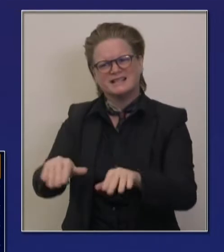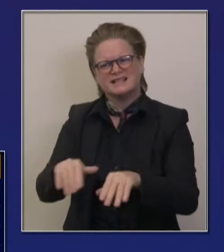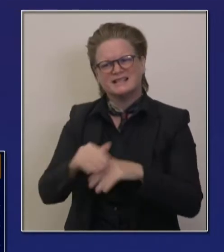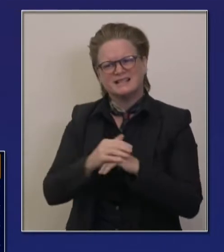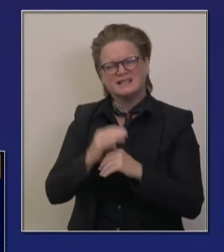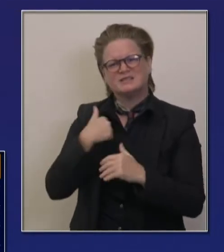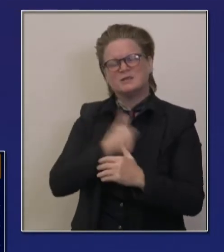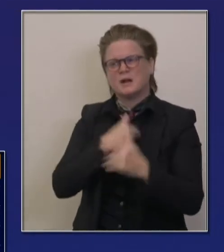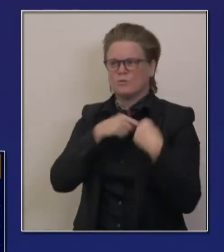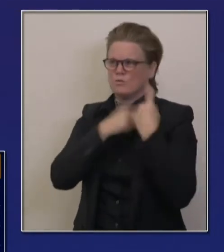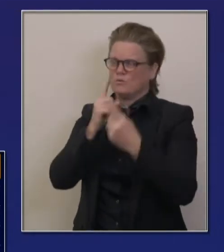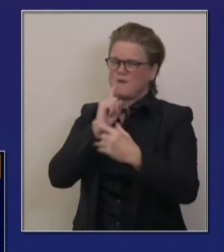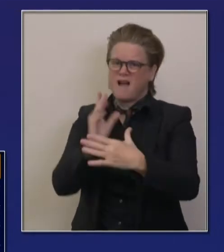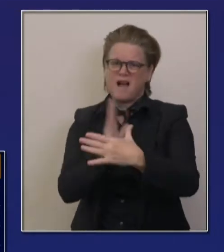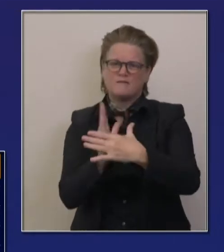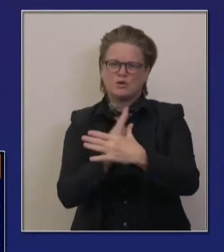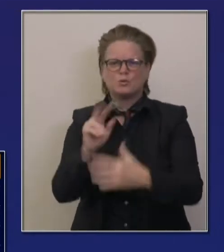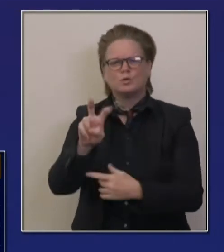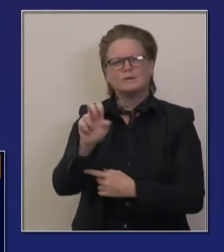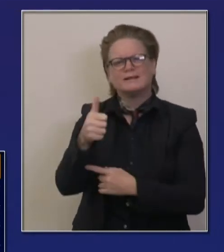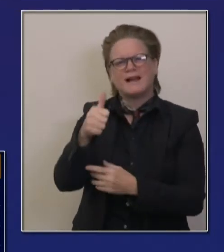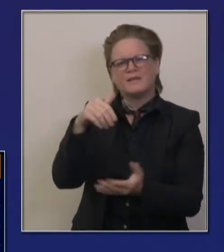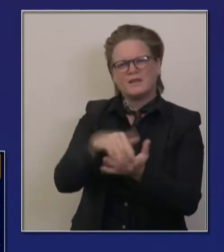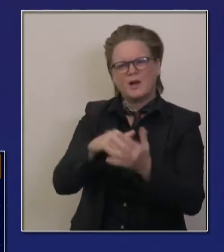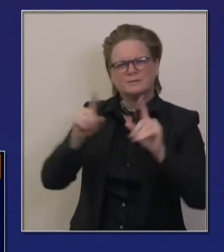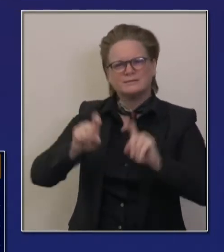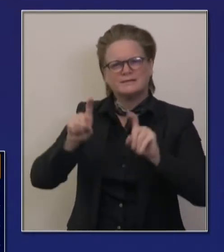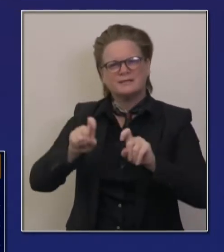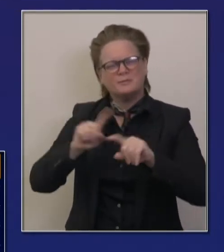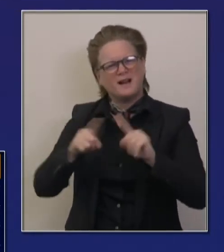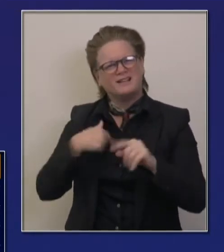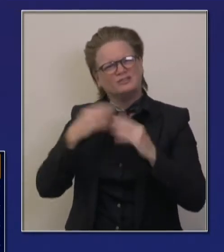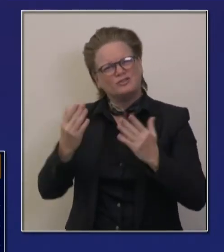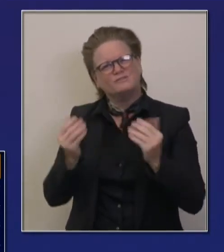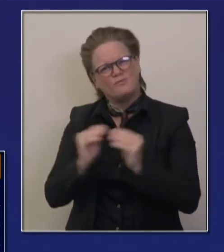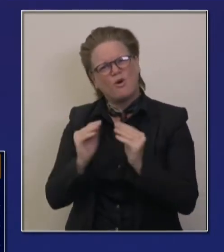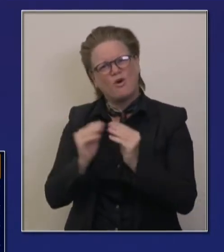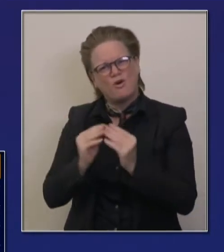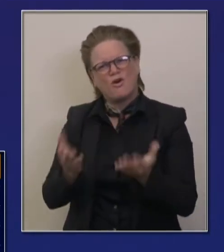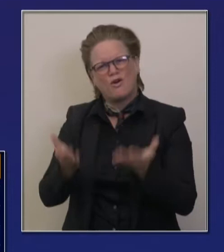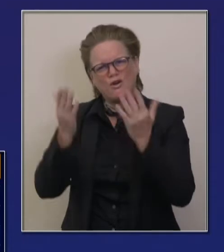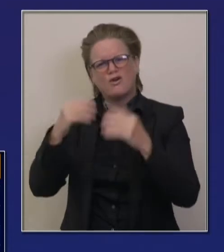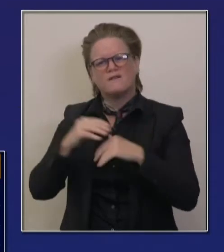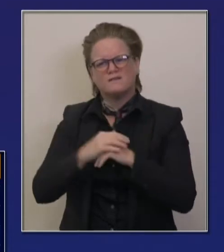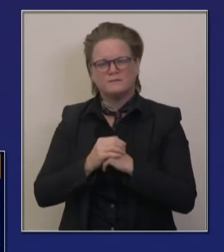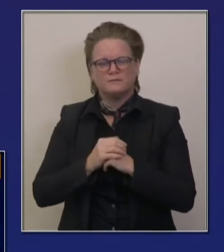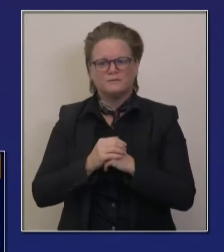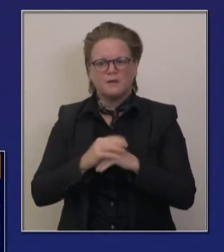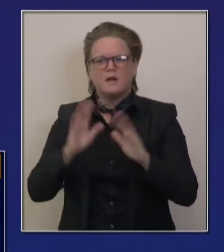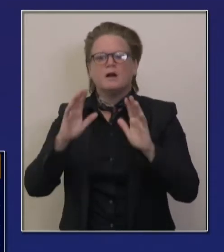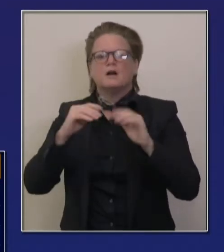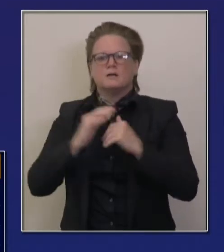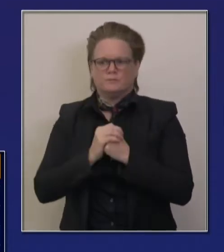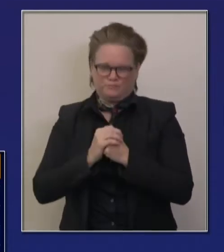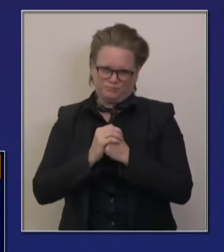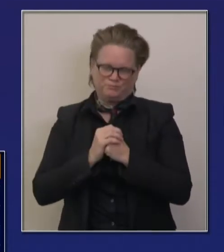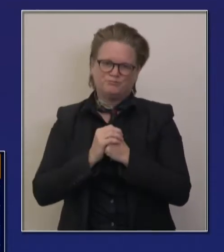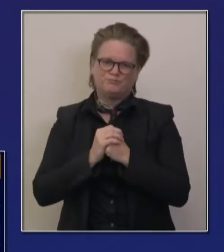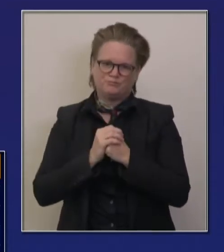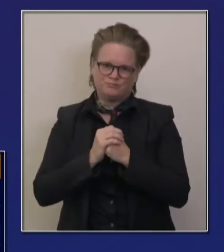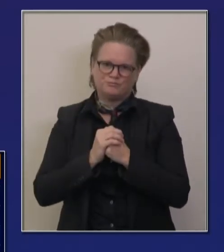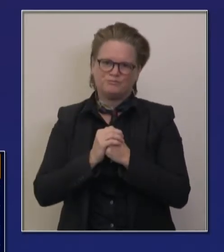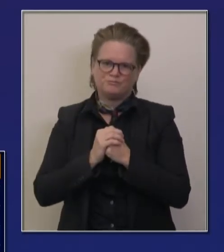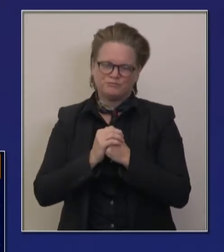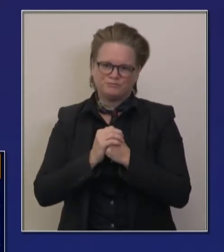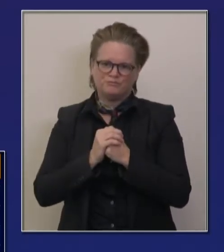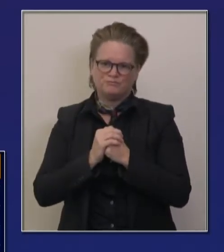conducted in the state. I think that's, uh, the highest number of any state in the country, but not on a per capita basis. And that's why those daily test numbers continue,